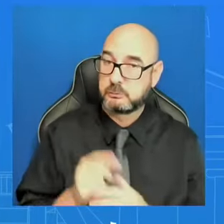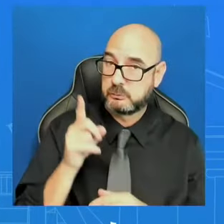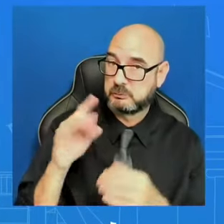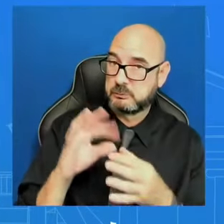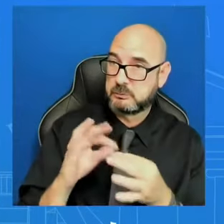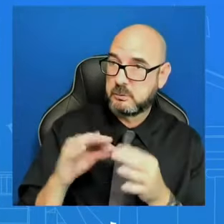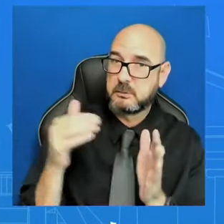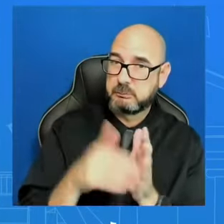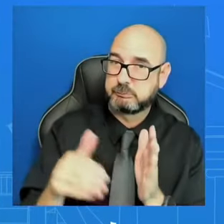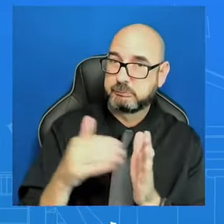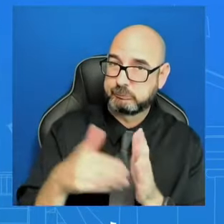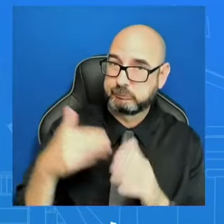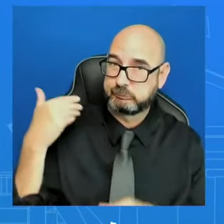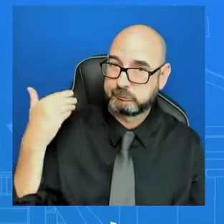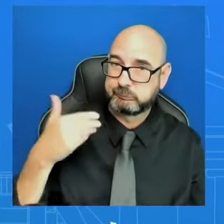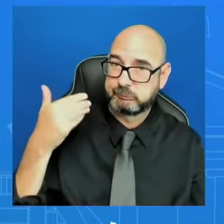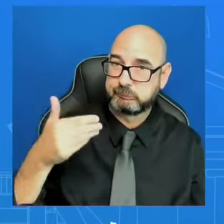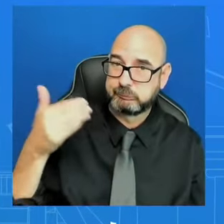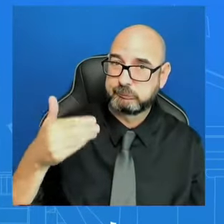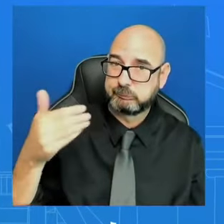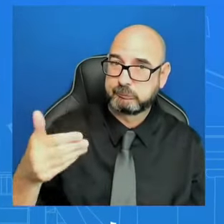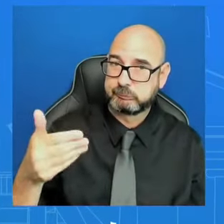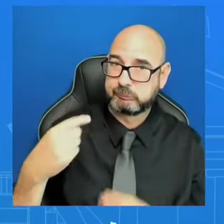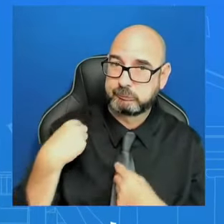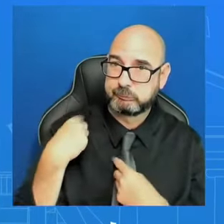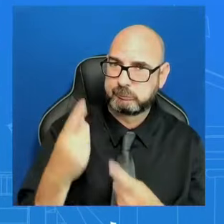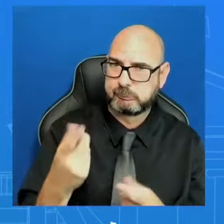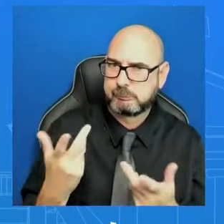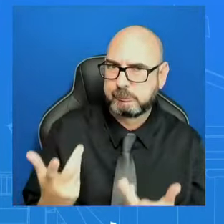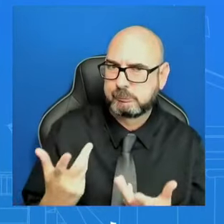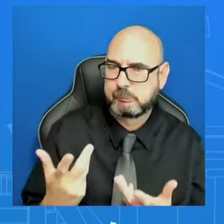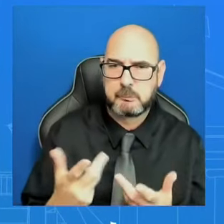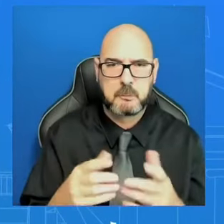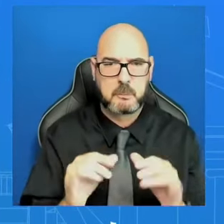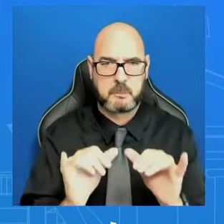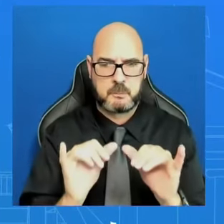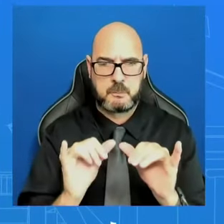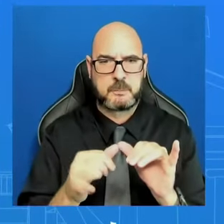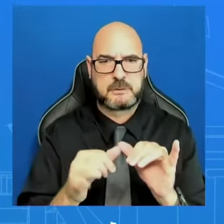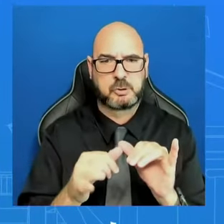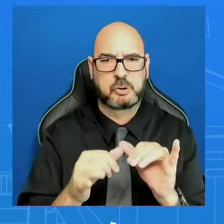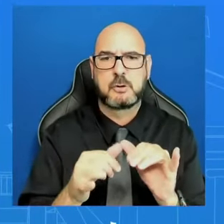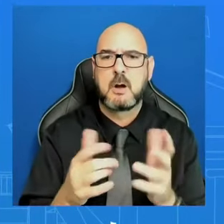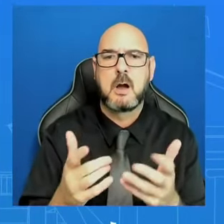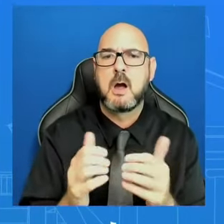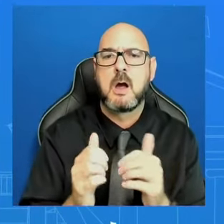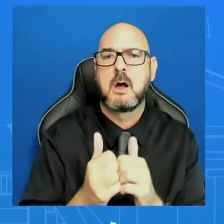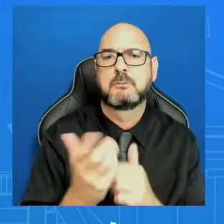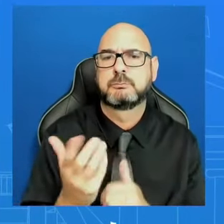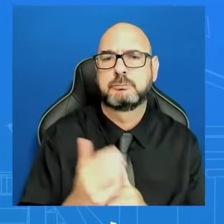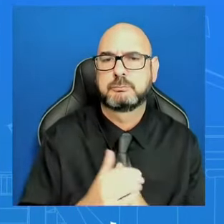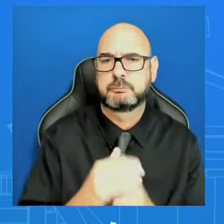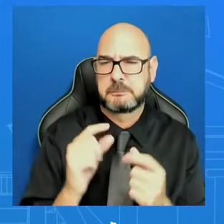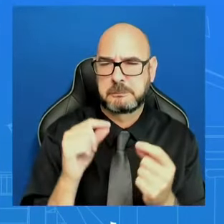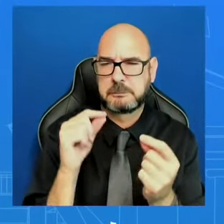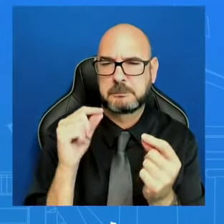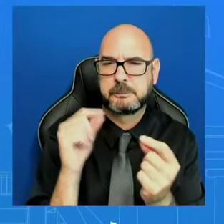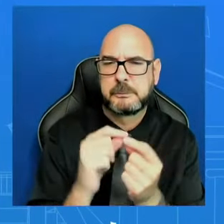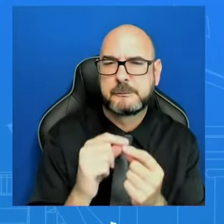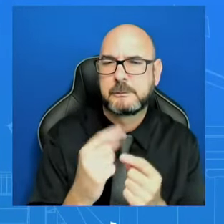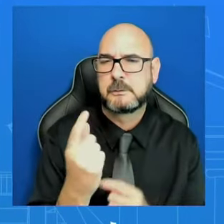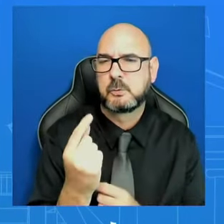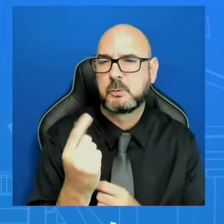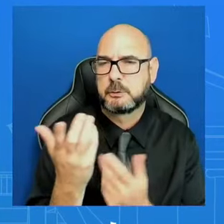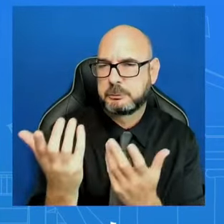telling us how exactly you will measure those measurable steps, right? What I said was